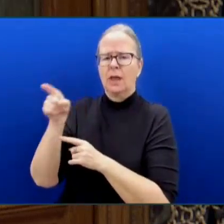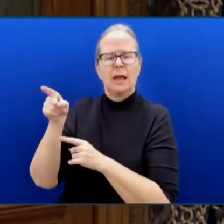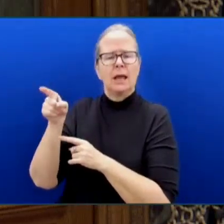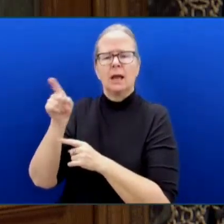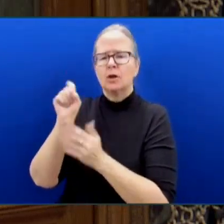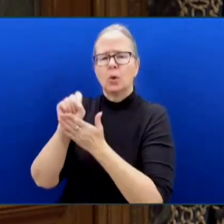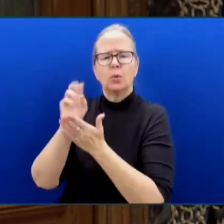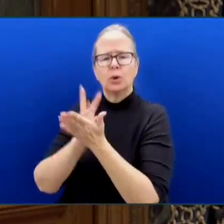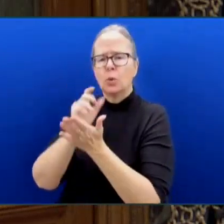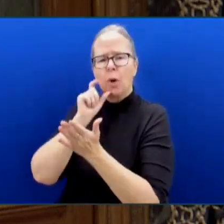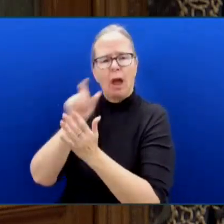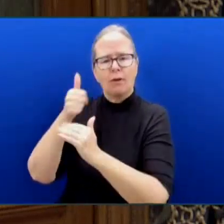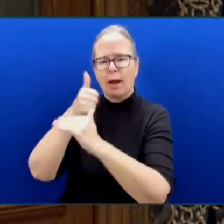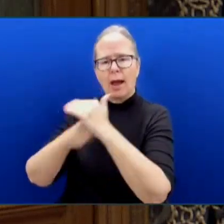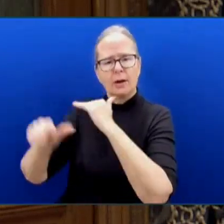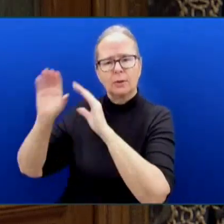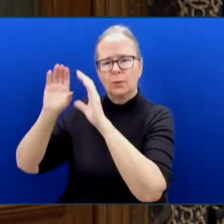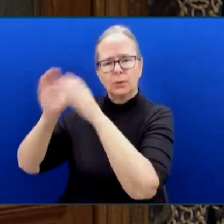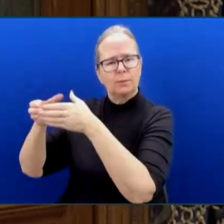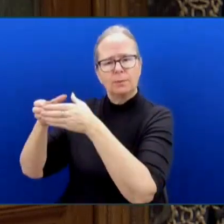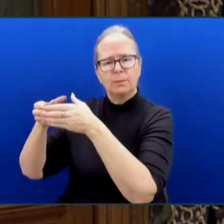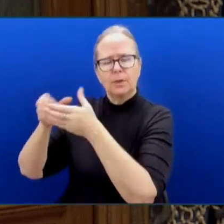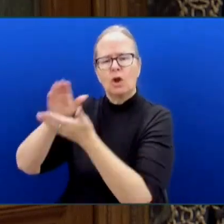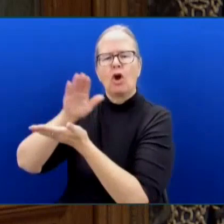families and protecting the social workers.